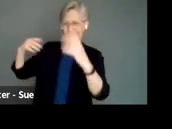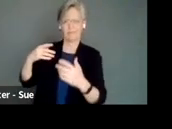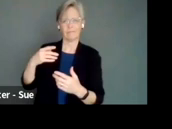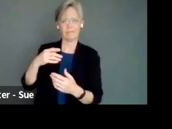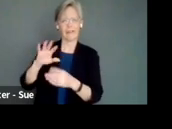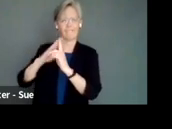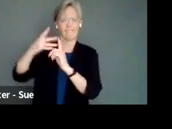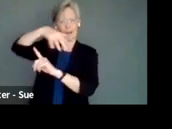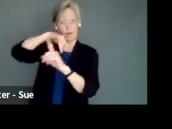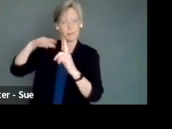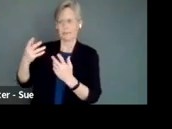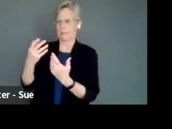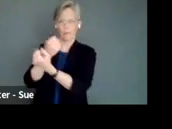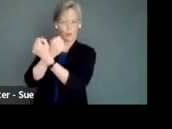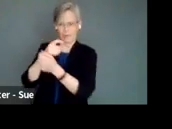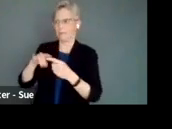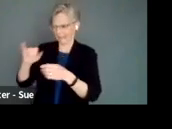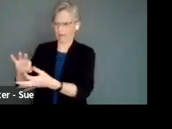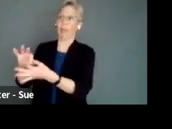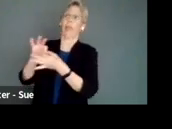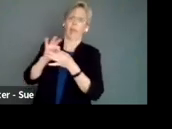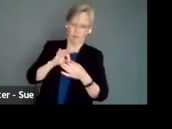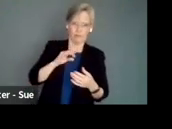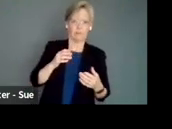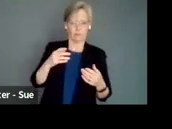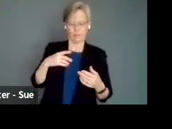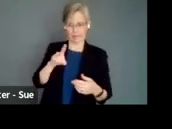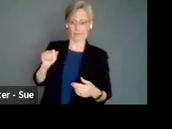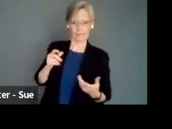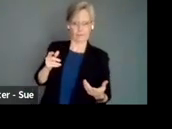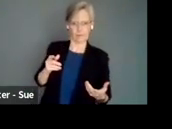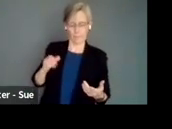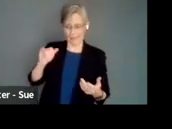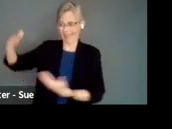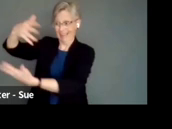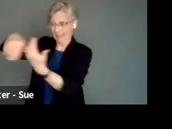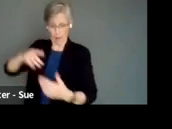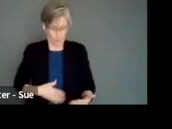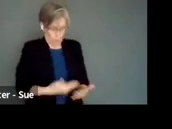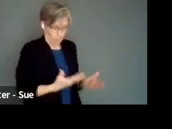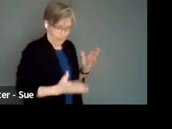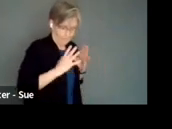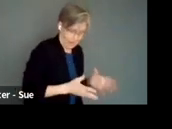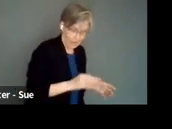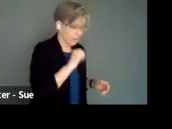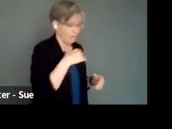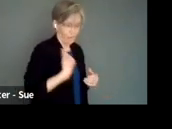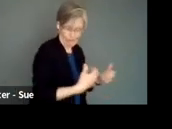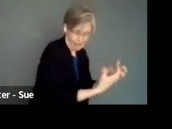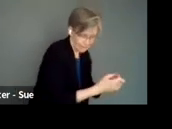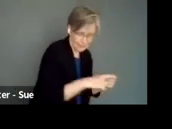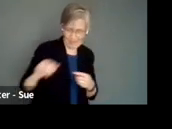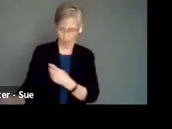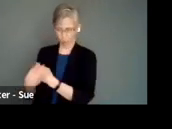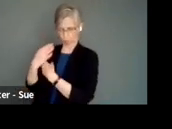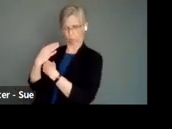prevalence of impairment as a result of those social conditions, not because of how they were born or an accident or anything like that. So